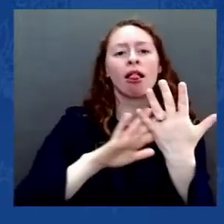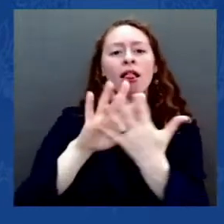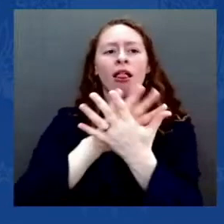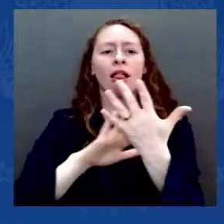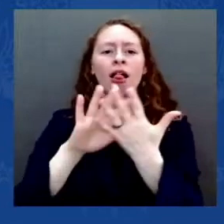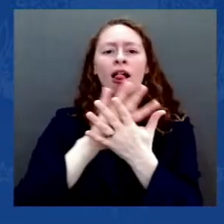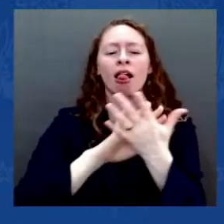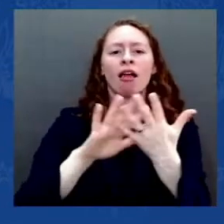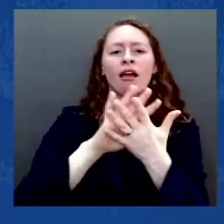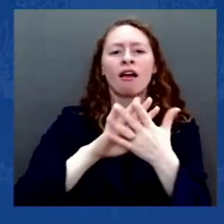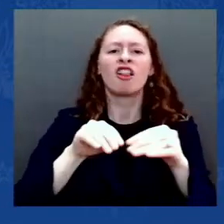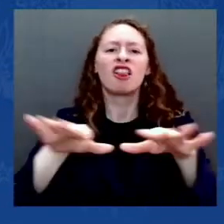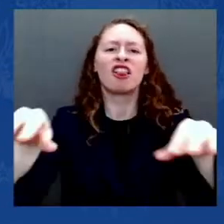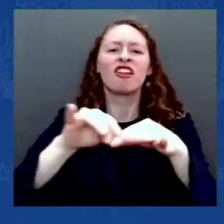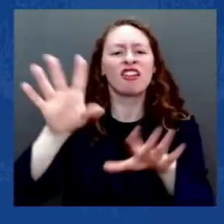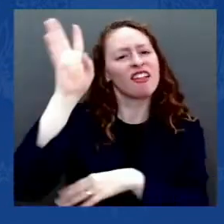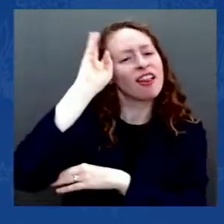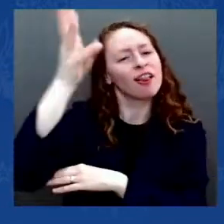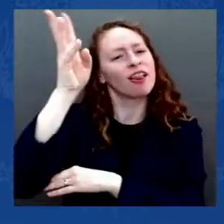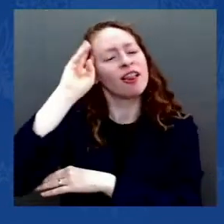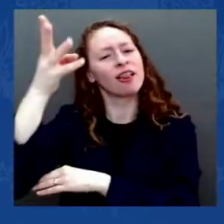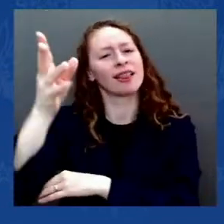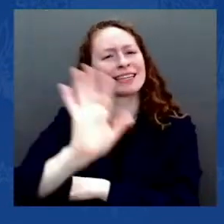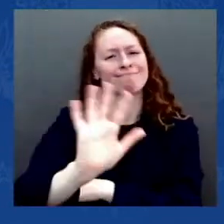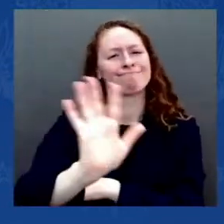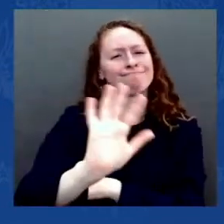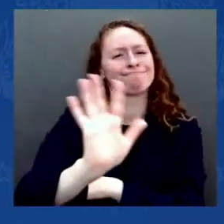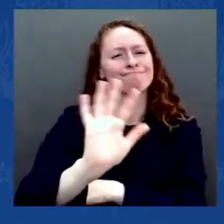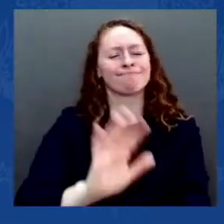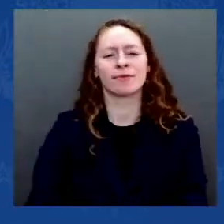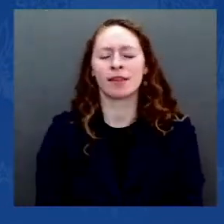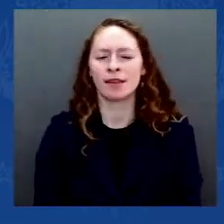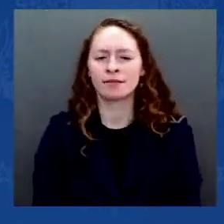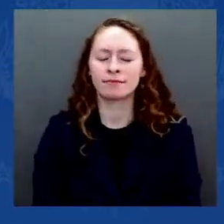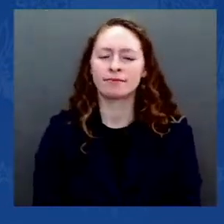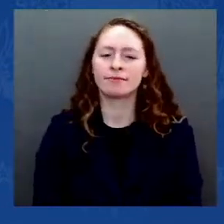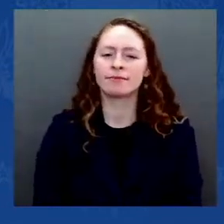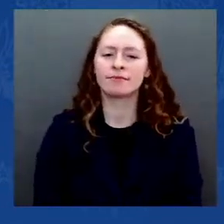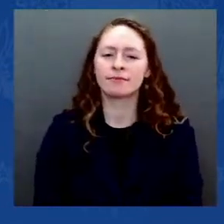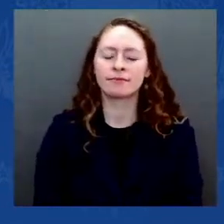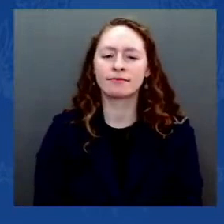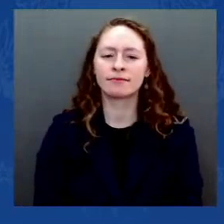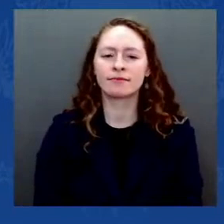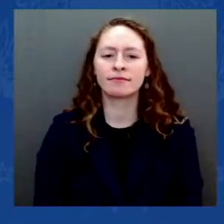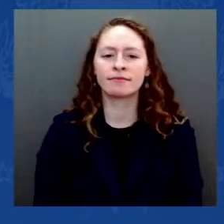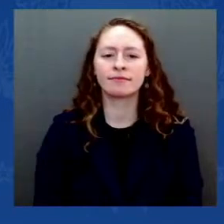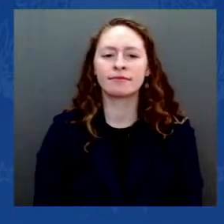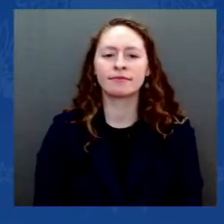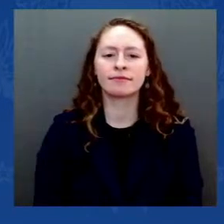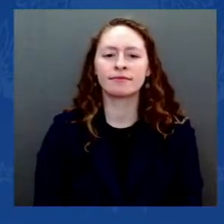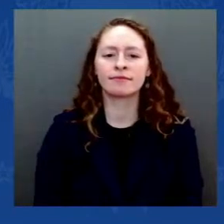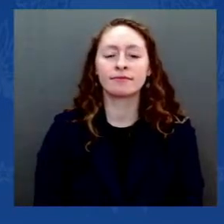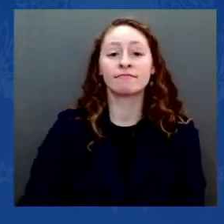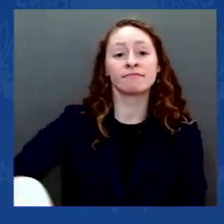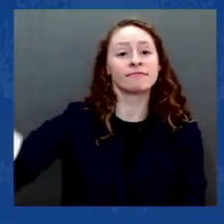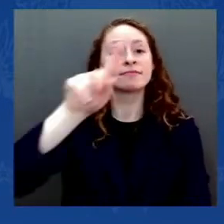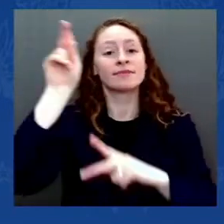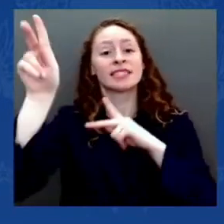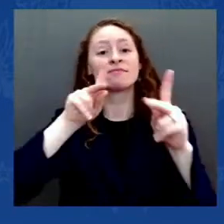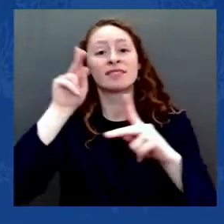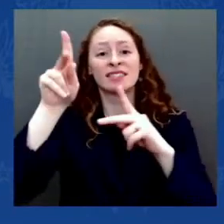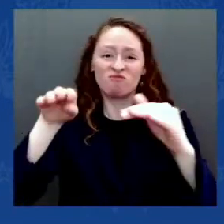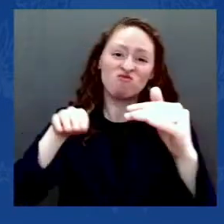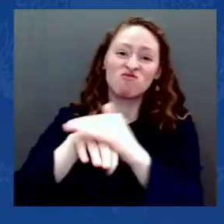and those who called on them to do so held a dagger at the throat of America and American